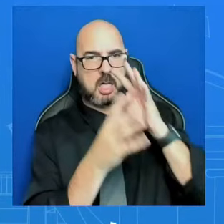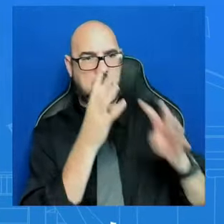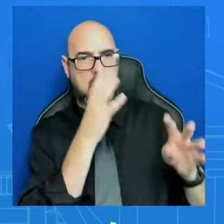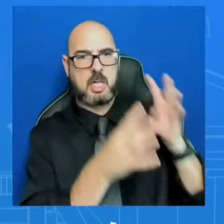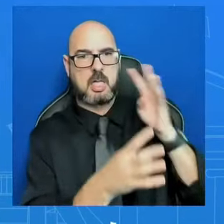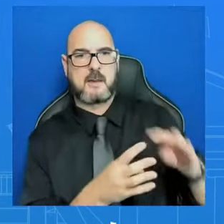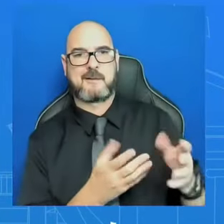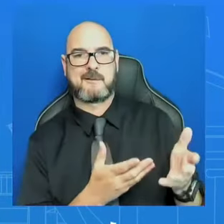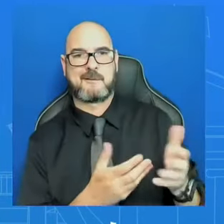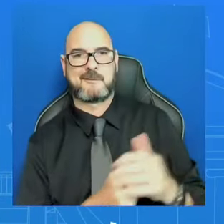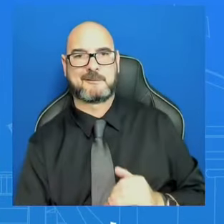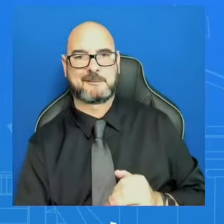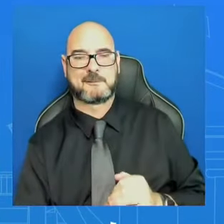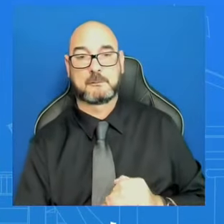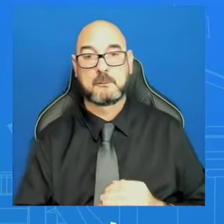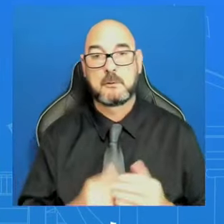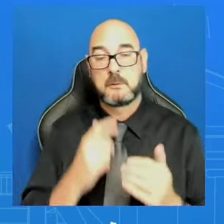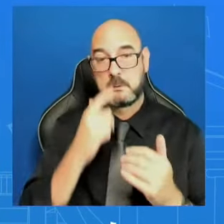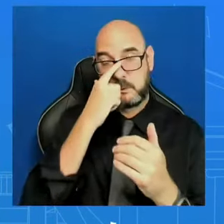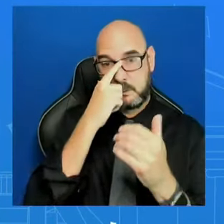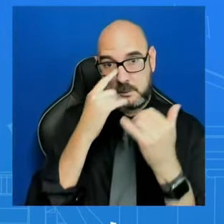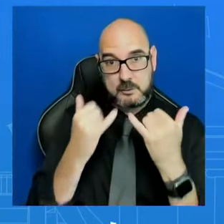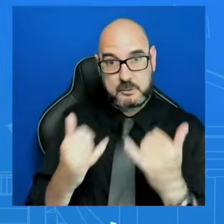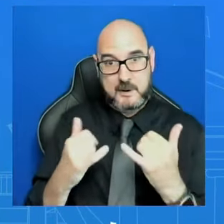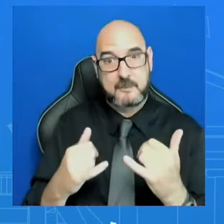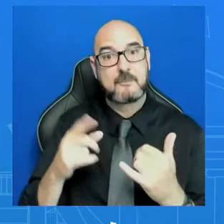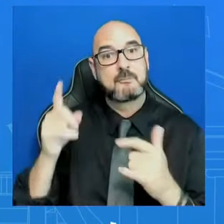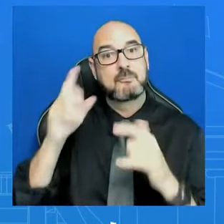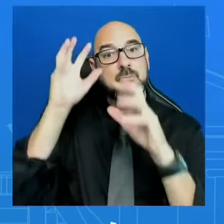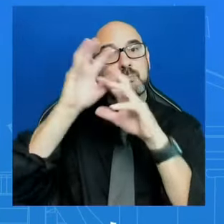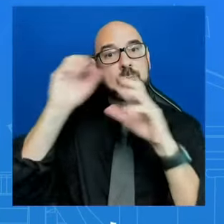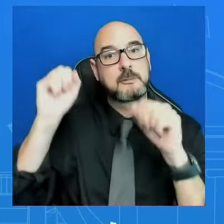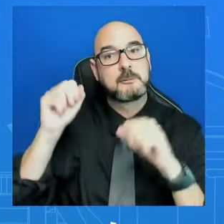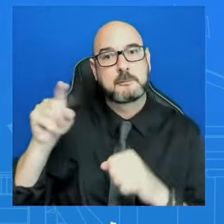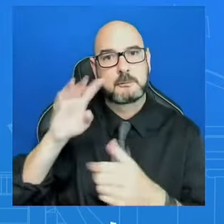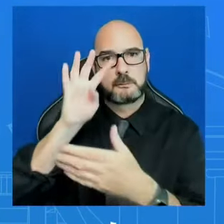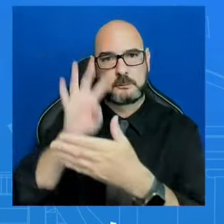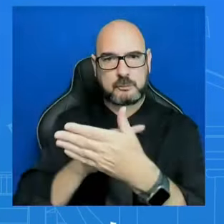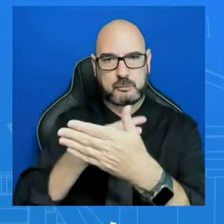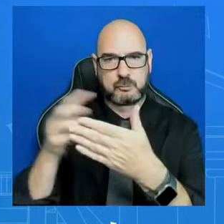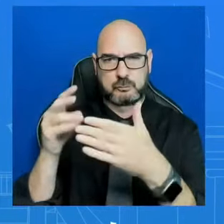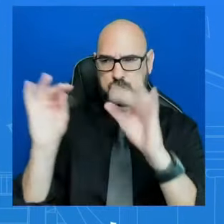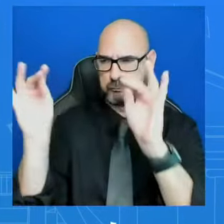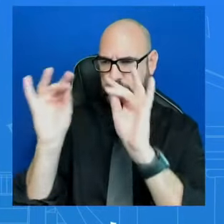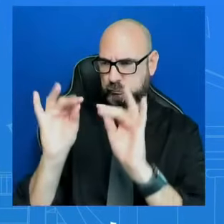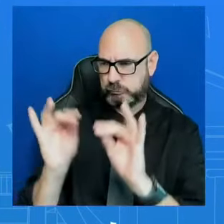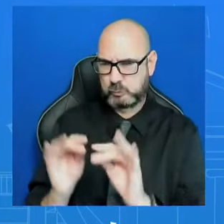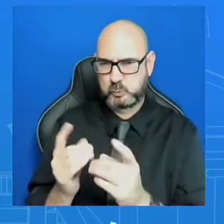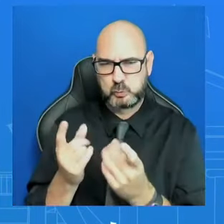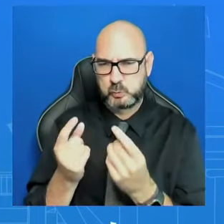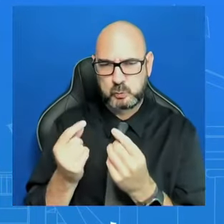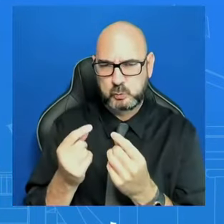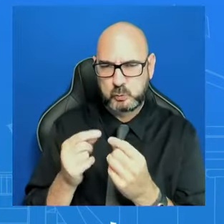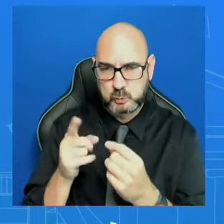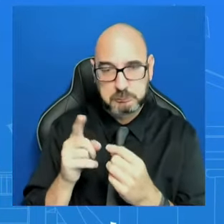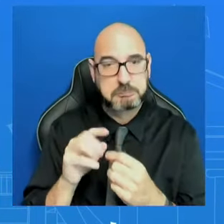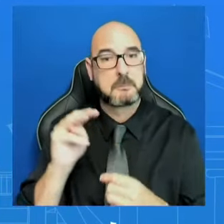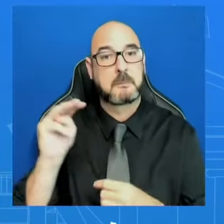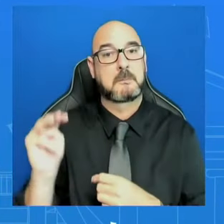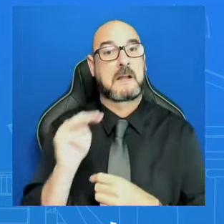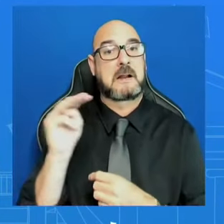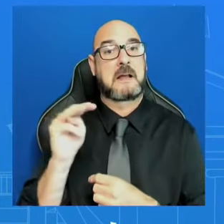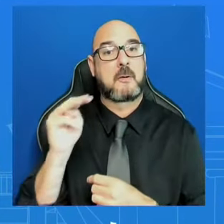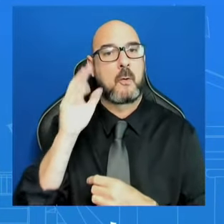the president's schedule next week. On Monday, he will travel to Madison, Wisconsin, and discuss how he is lowering costs for